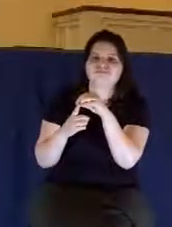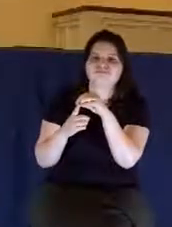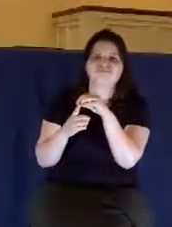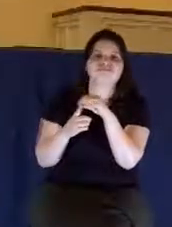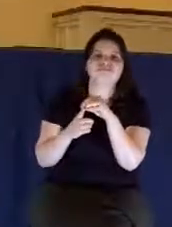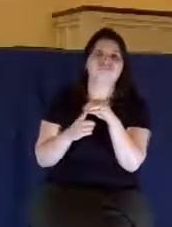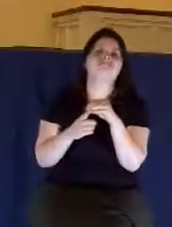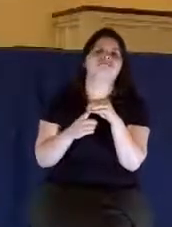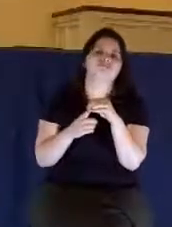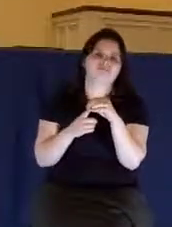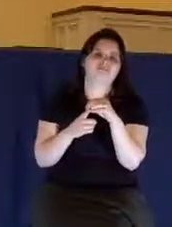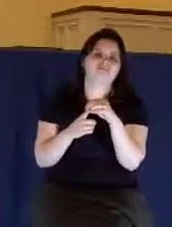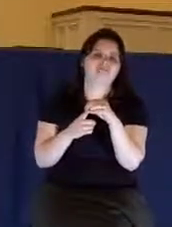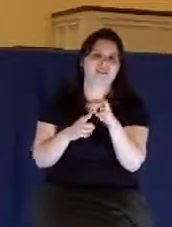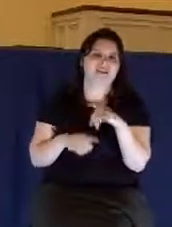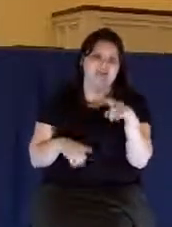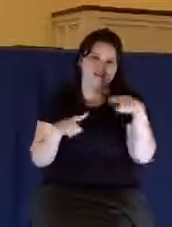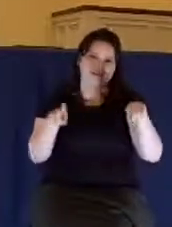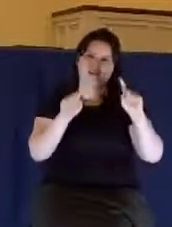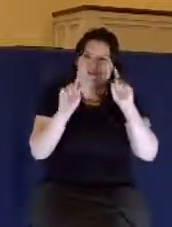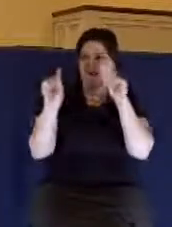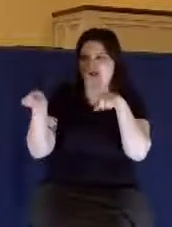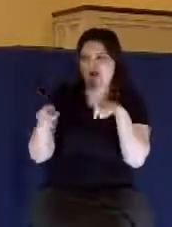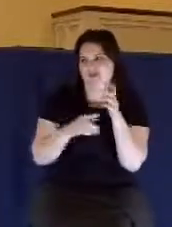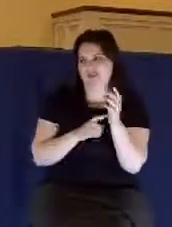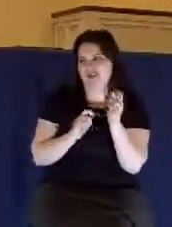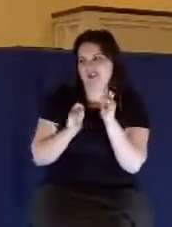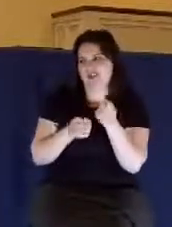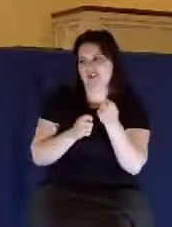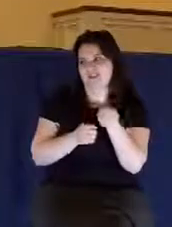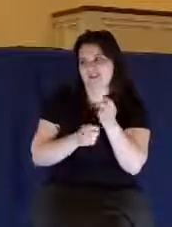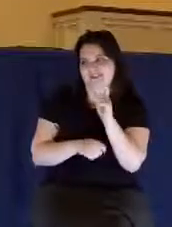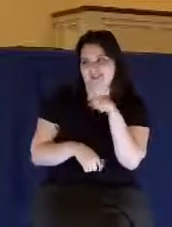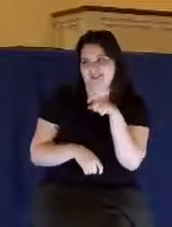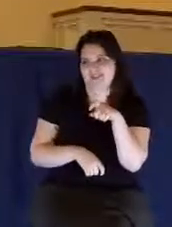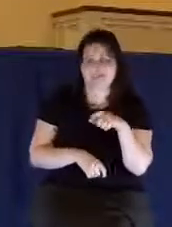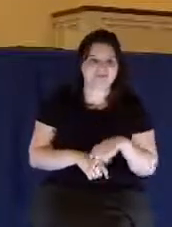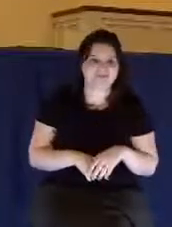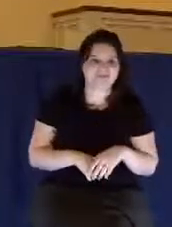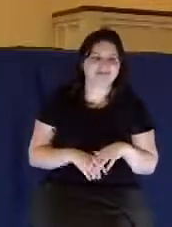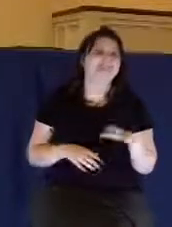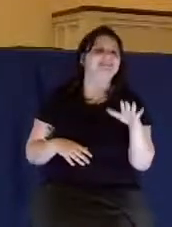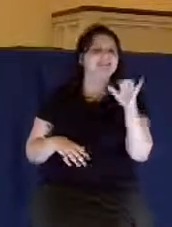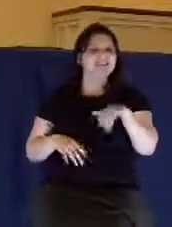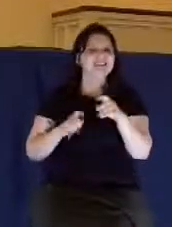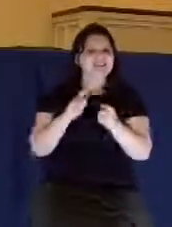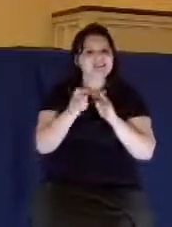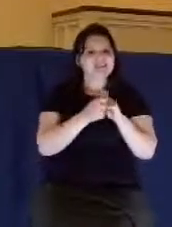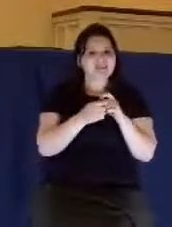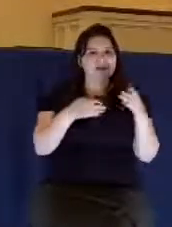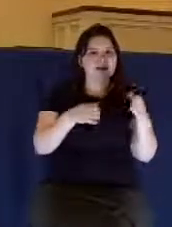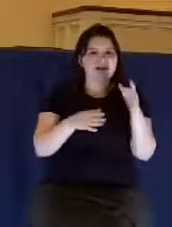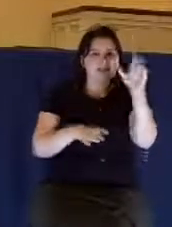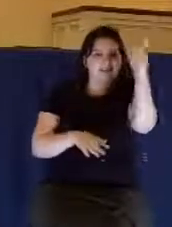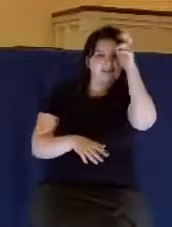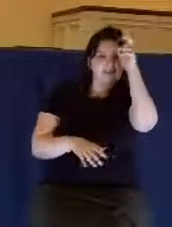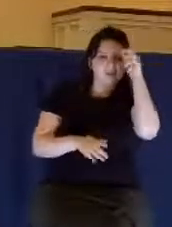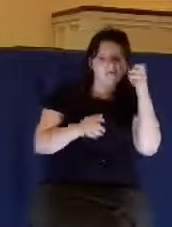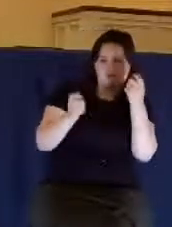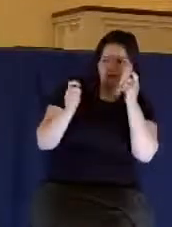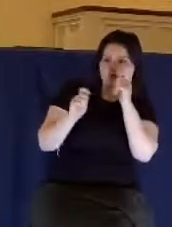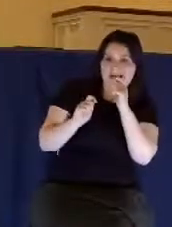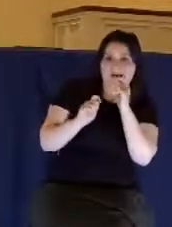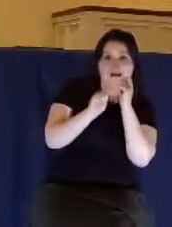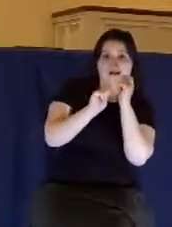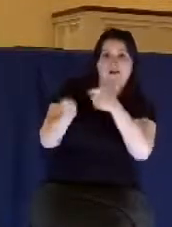You guys should repent of your fishing, I should tell you right now. I'm just kidding. But that's exactly what the devil does. The devil says, I want to be a blessing to you.